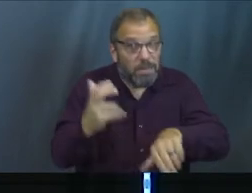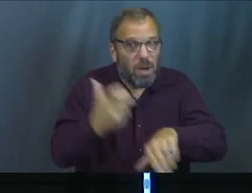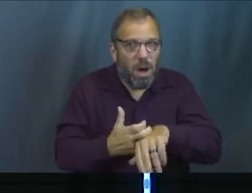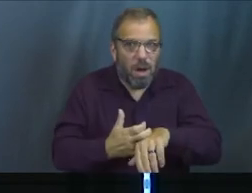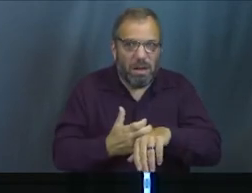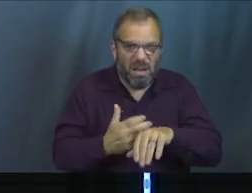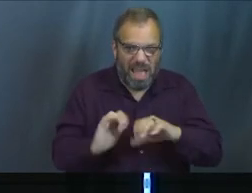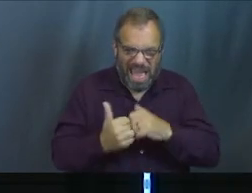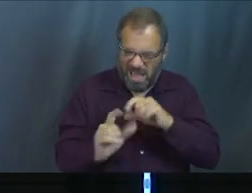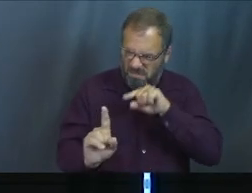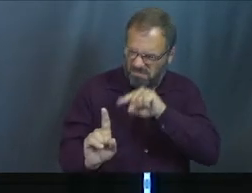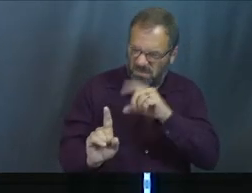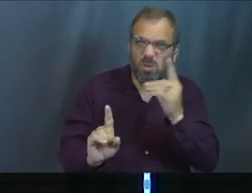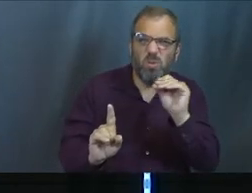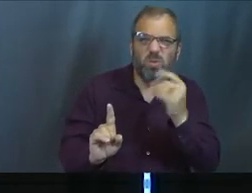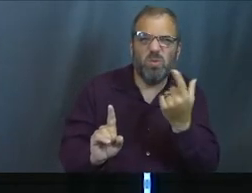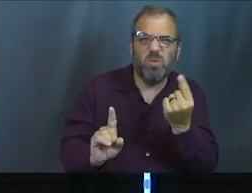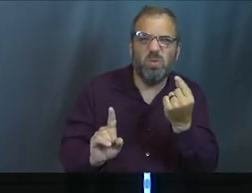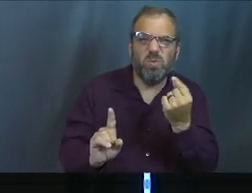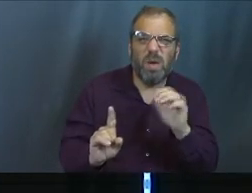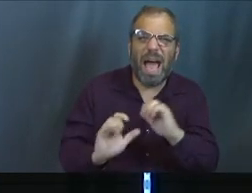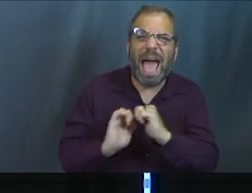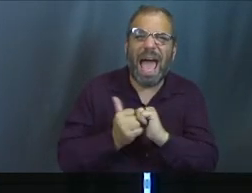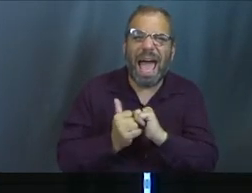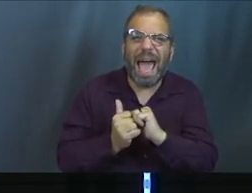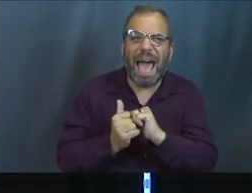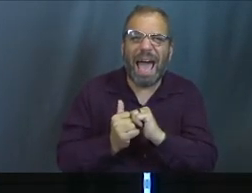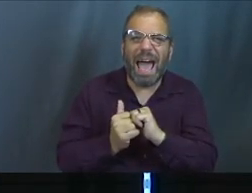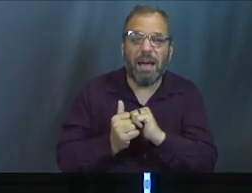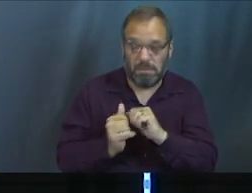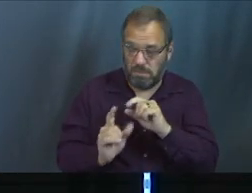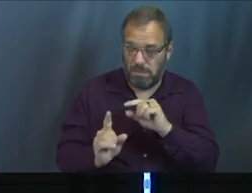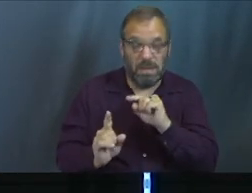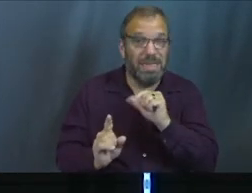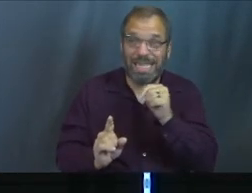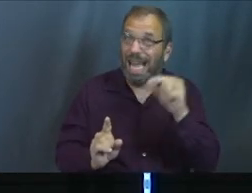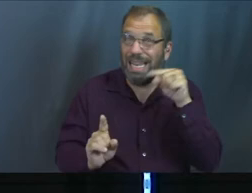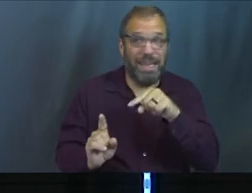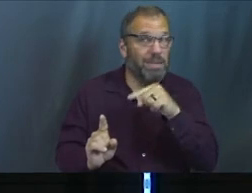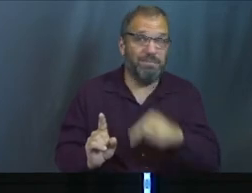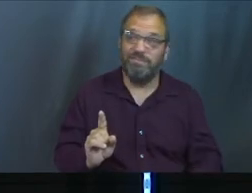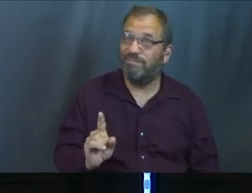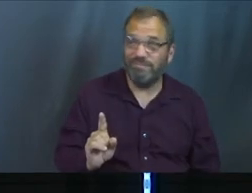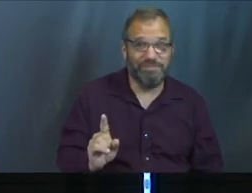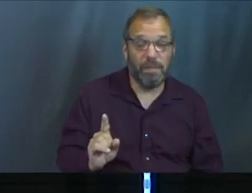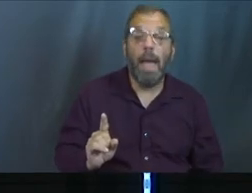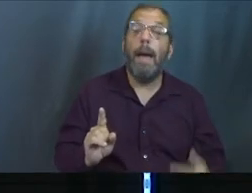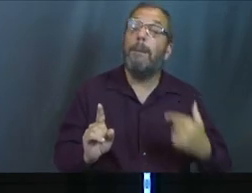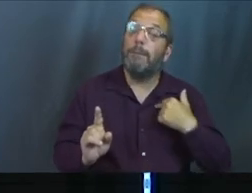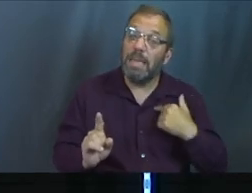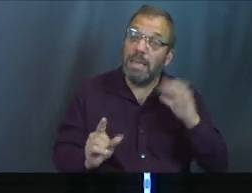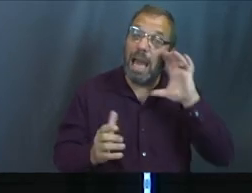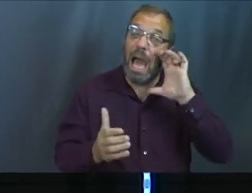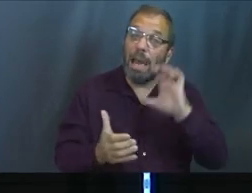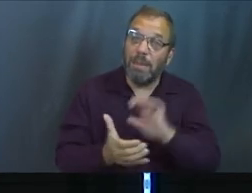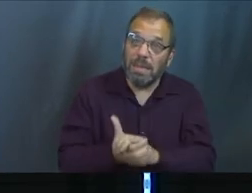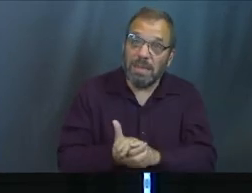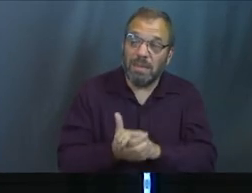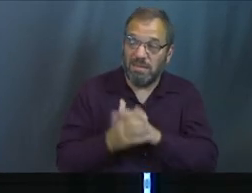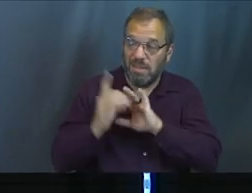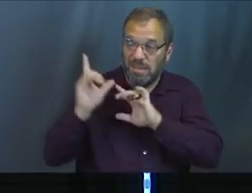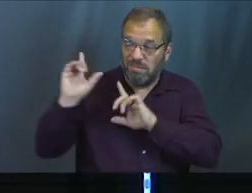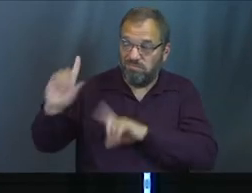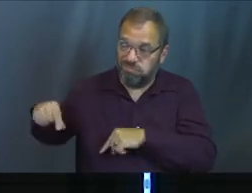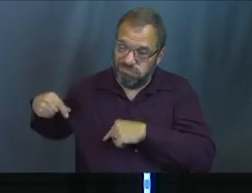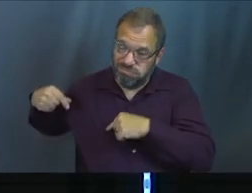How was Joseph able to do this? I'll tell you how. He really didn't do it. You see, what I believe the whole time